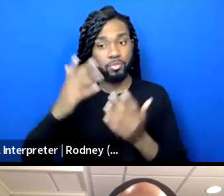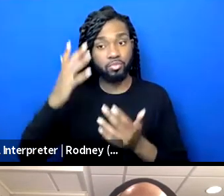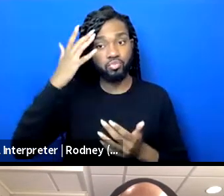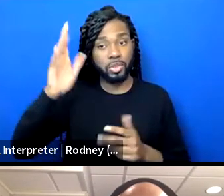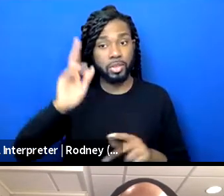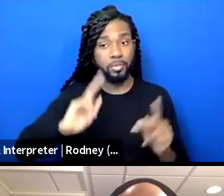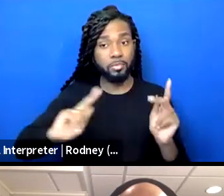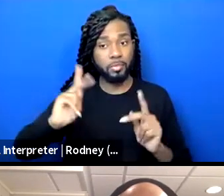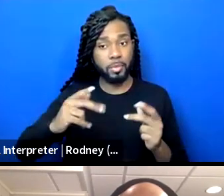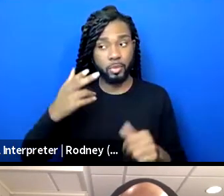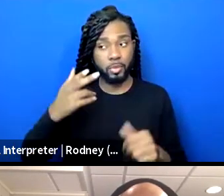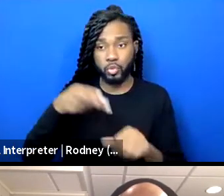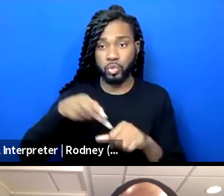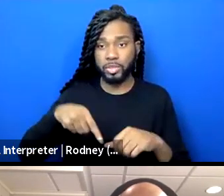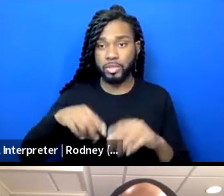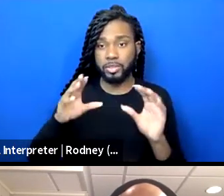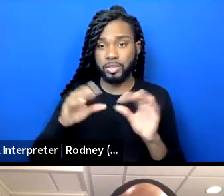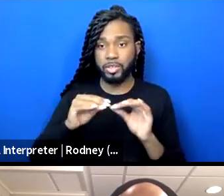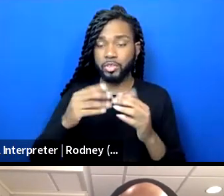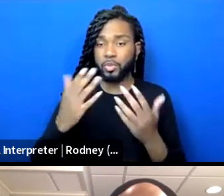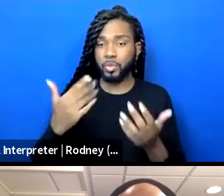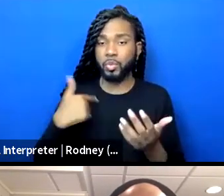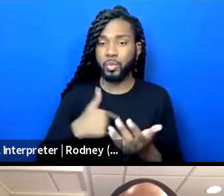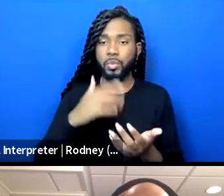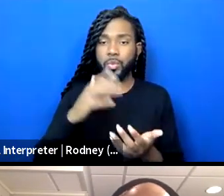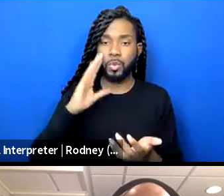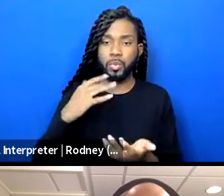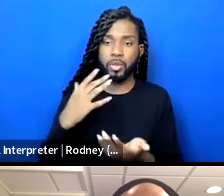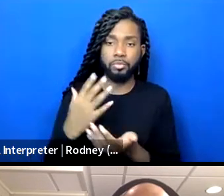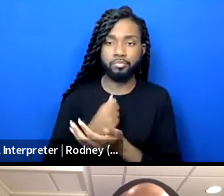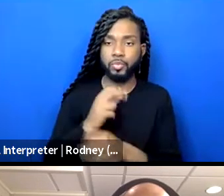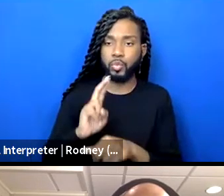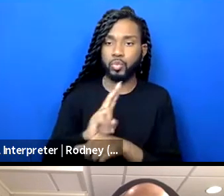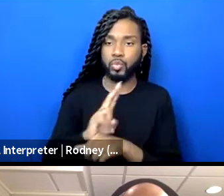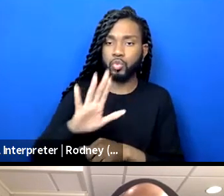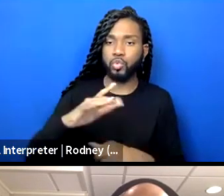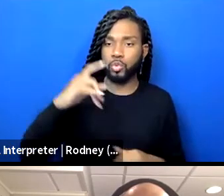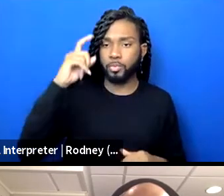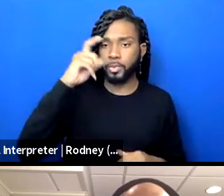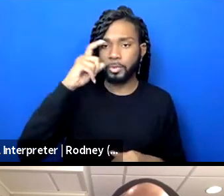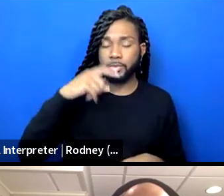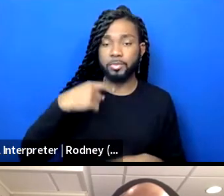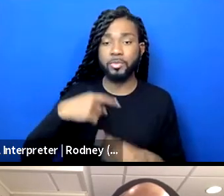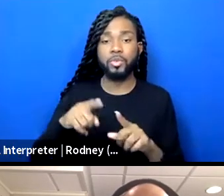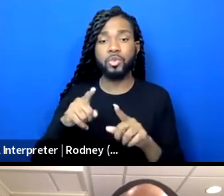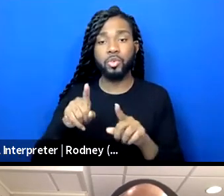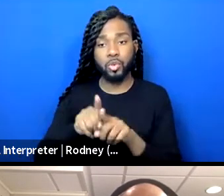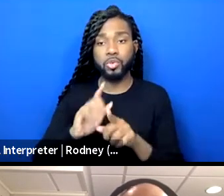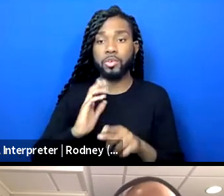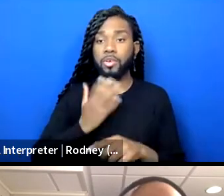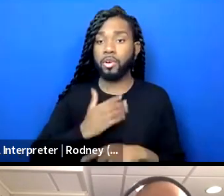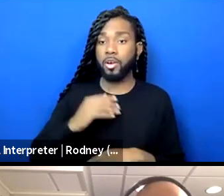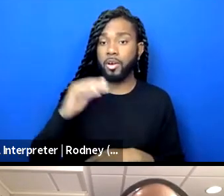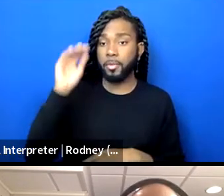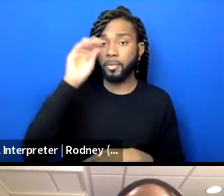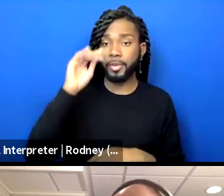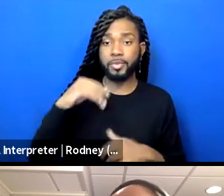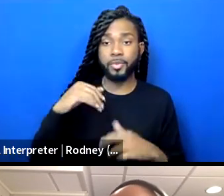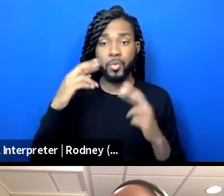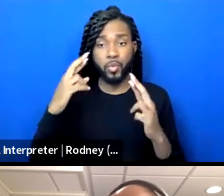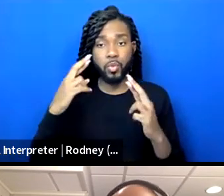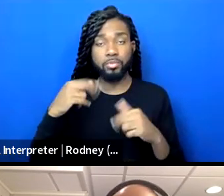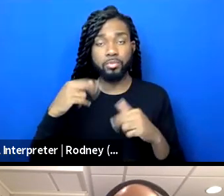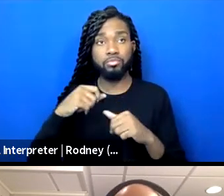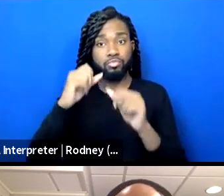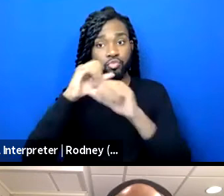session and so we'll be tapping your expertise. In our opinion and our hope and our dreams, we will